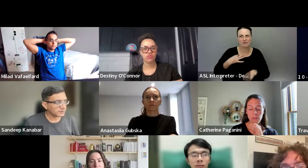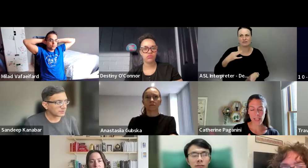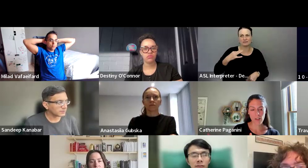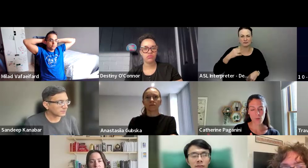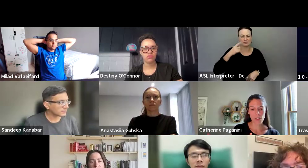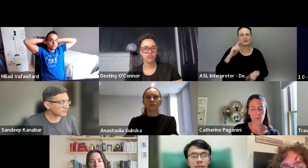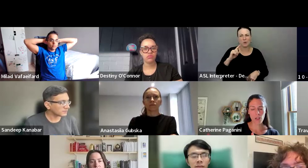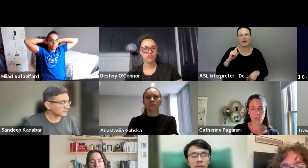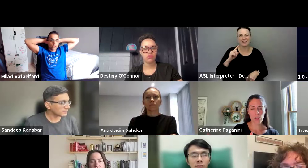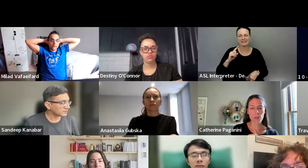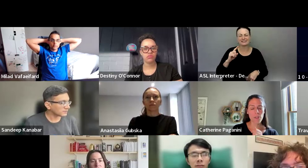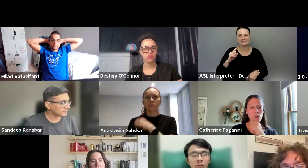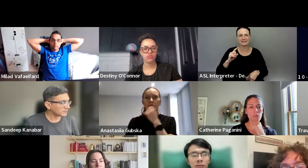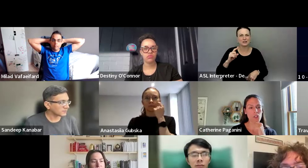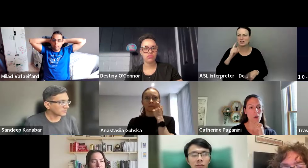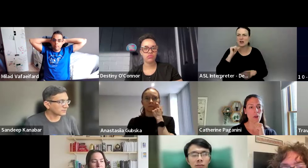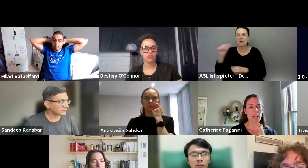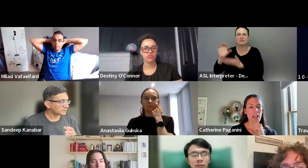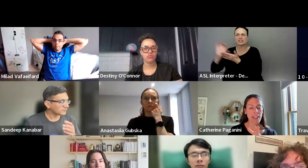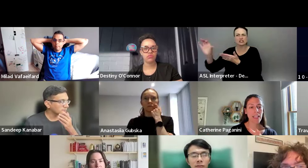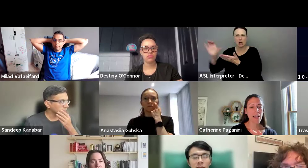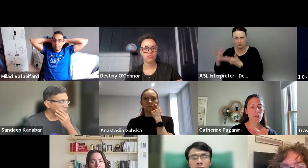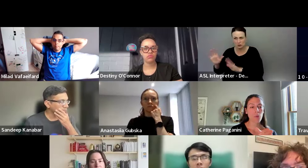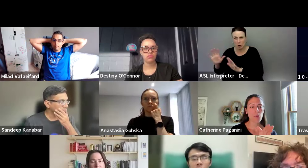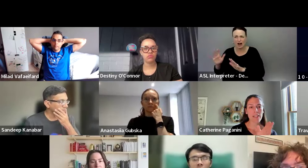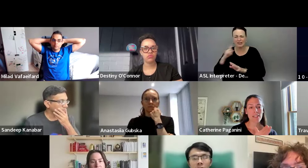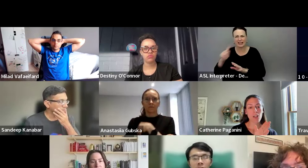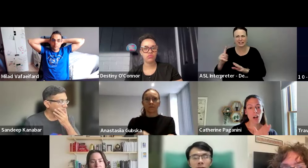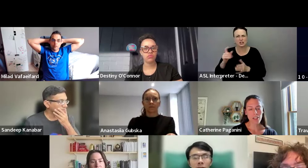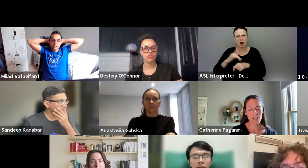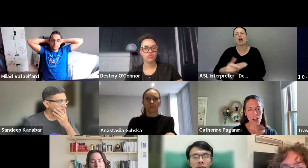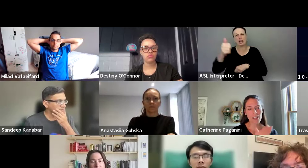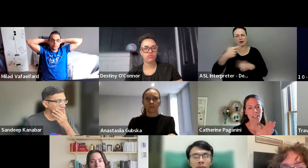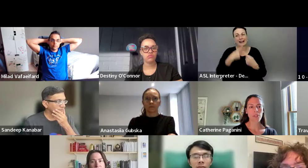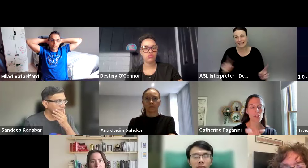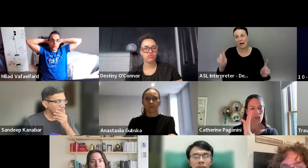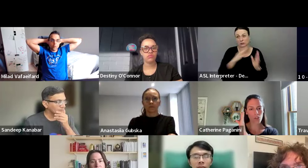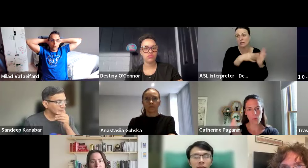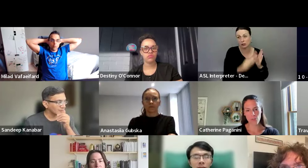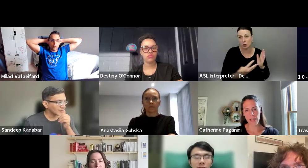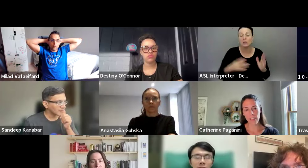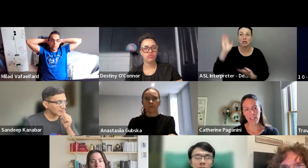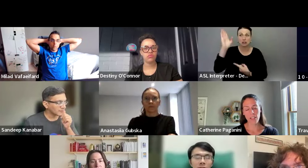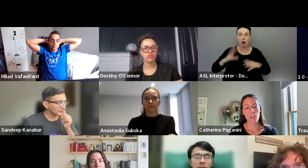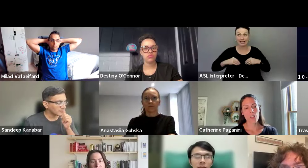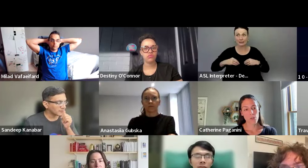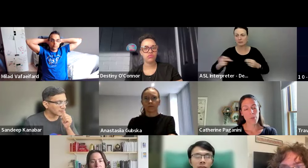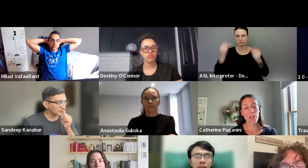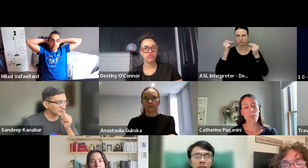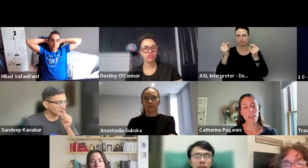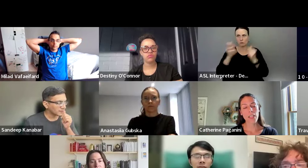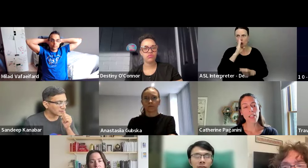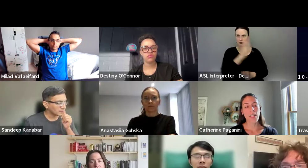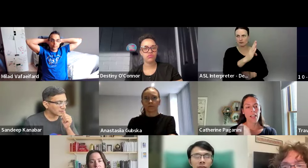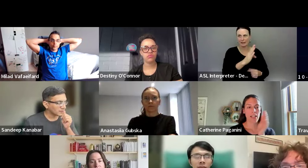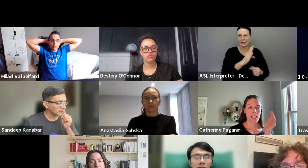before the deadline of for the Spock scholarships is over. So I think everyone who gets a cop talk accepted should go directly to the